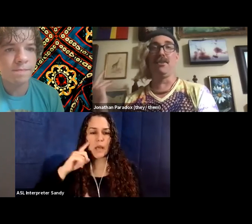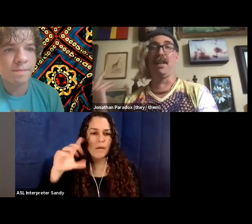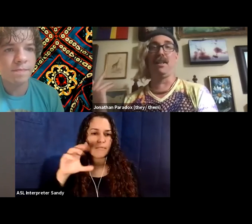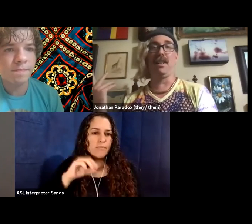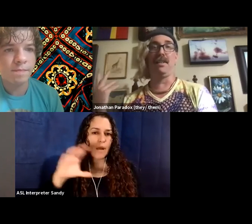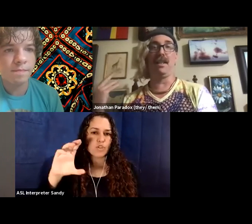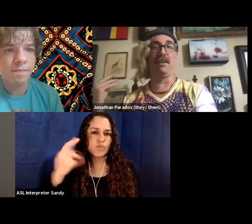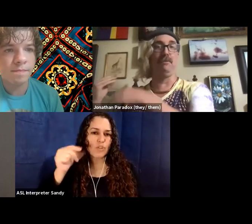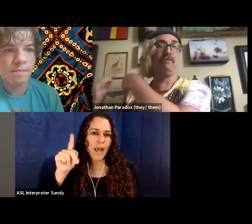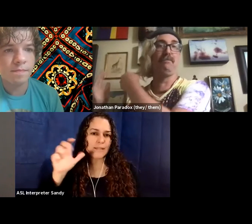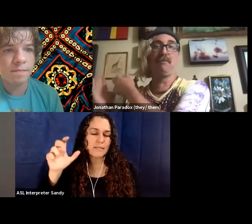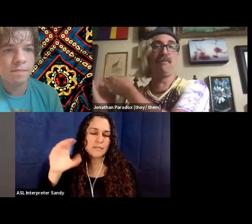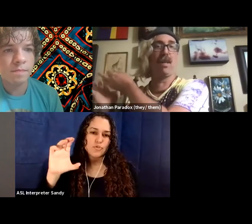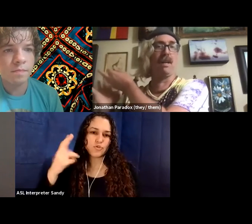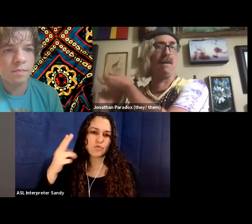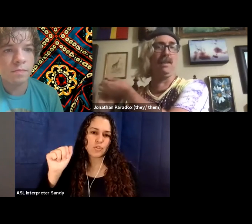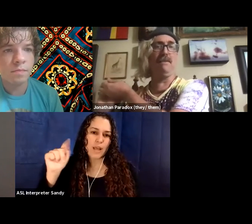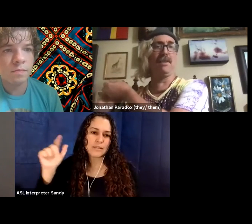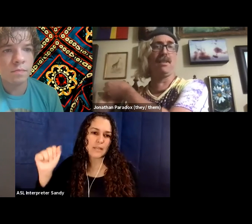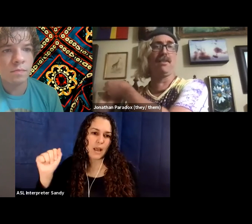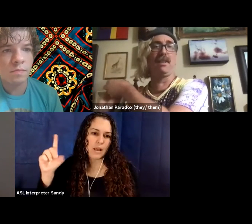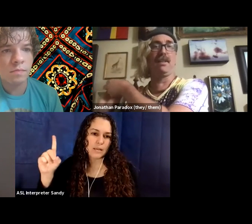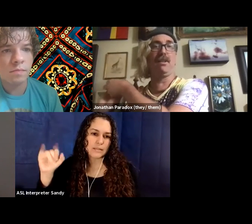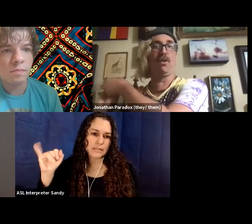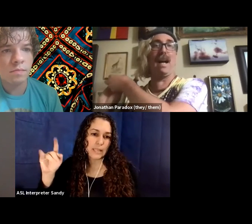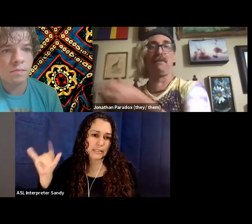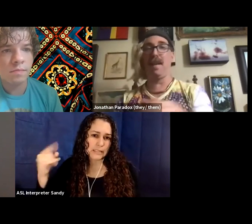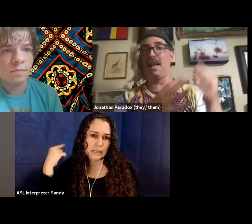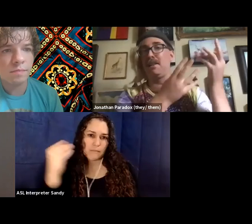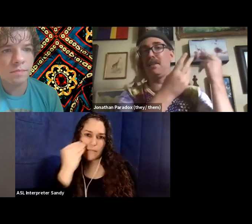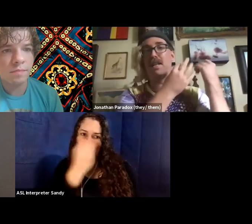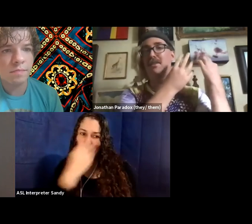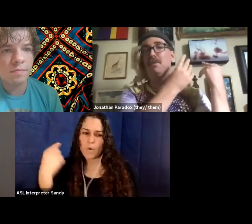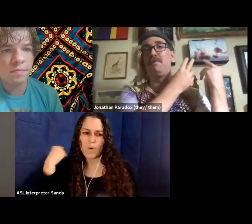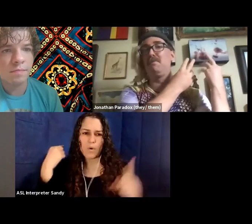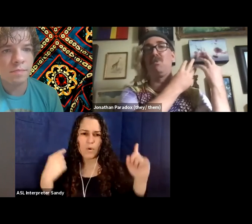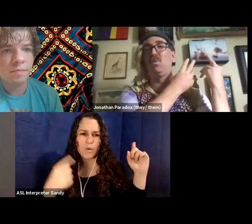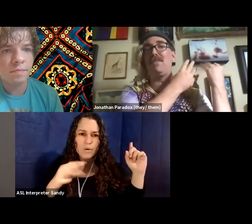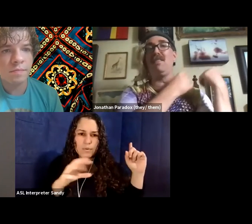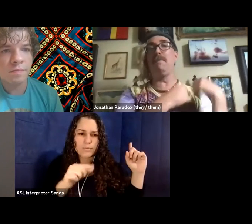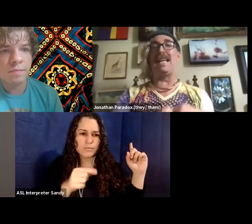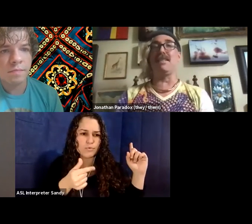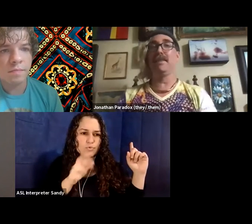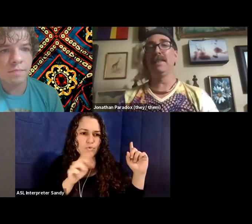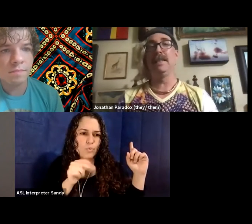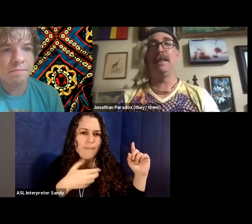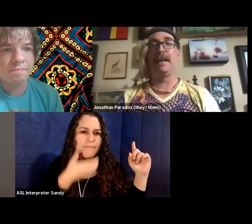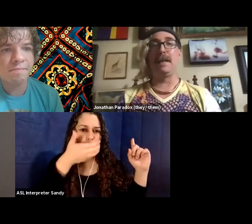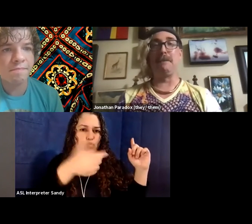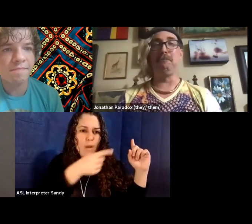There's, uh, uh, uh, um, believe this is a giraffe and, uh, some rusted paint.